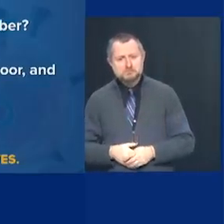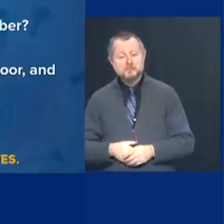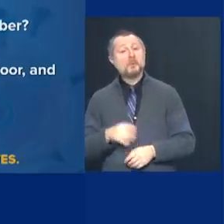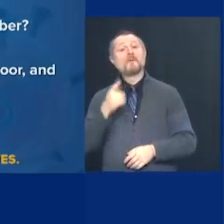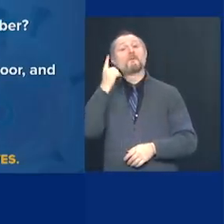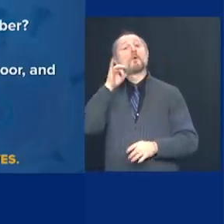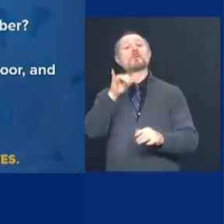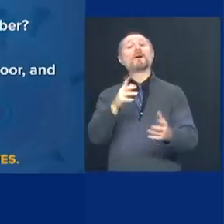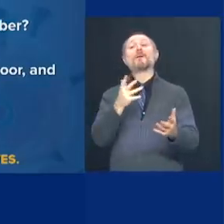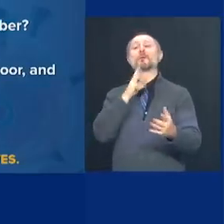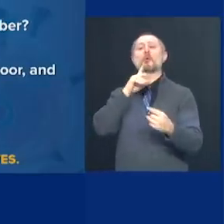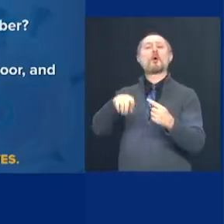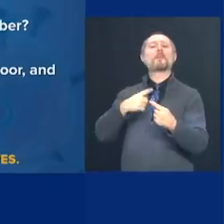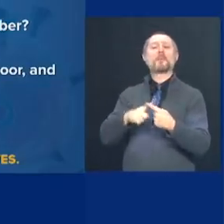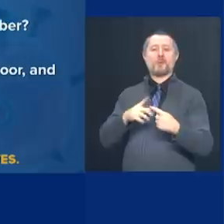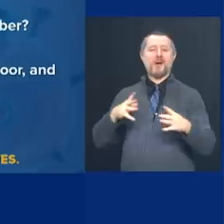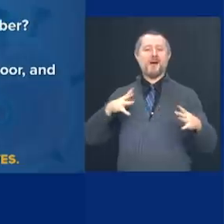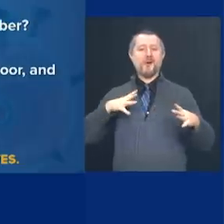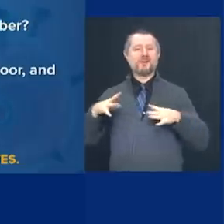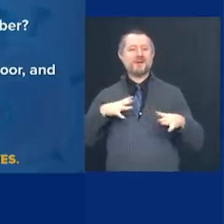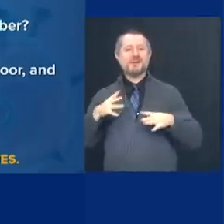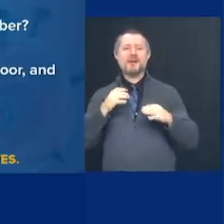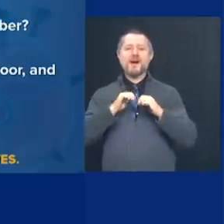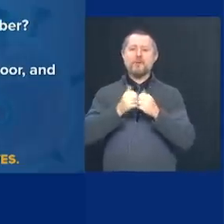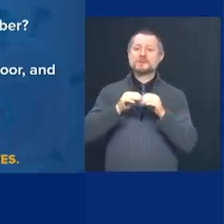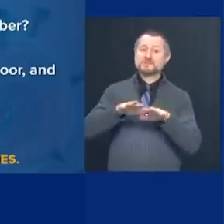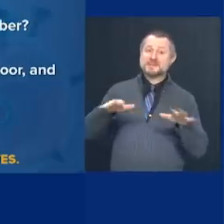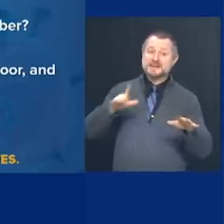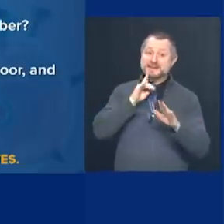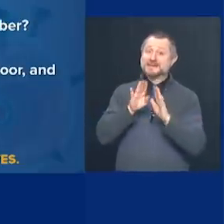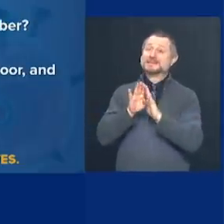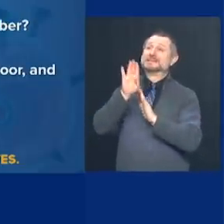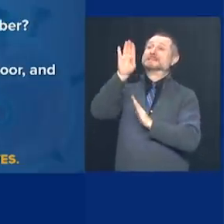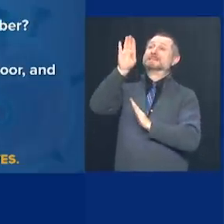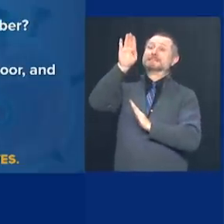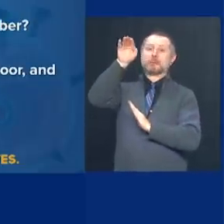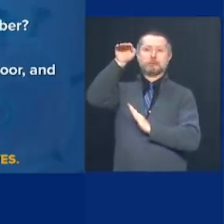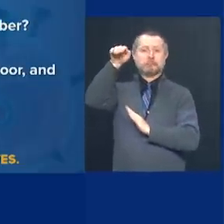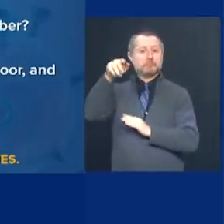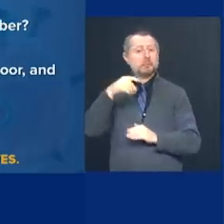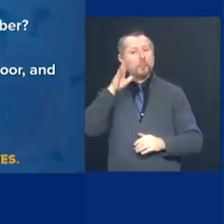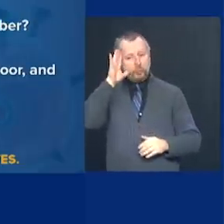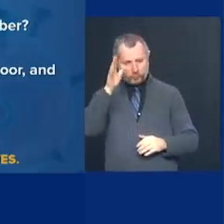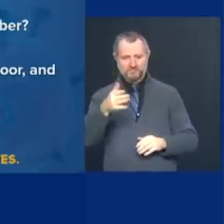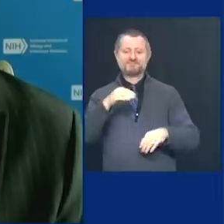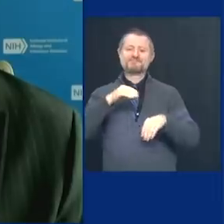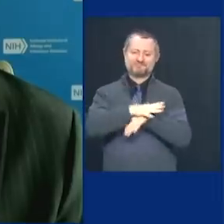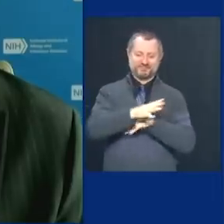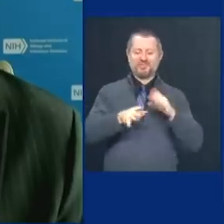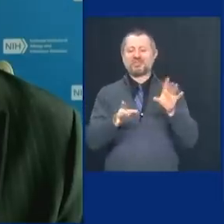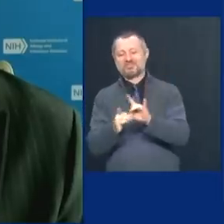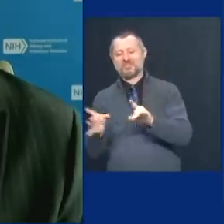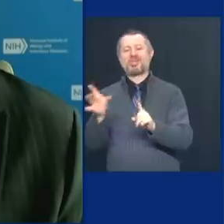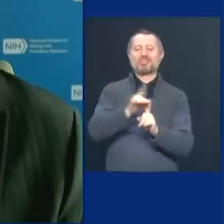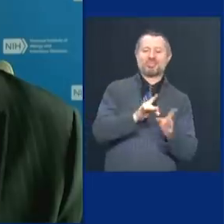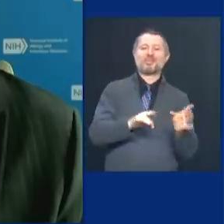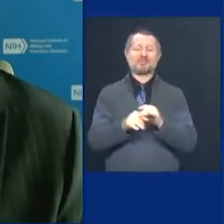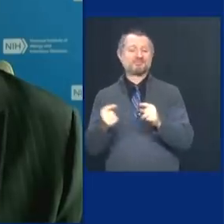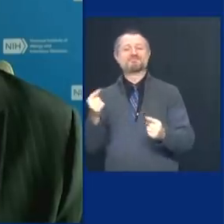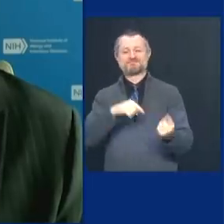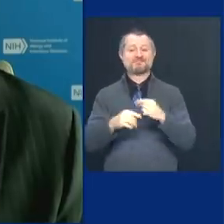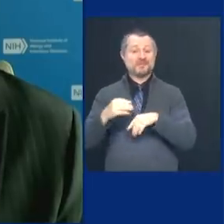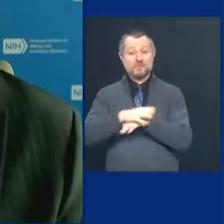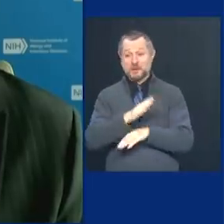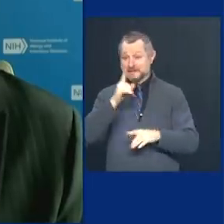of the holiday spread and the peaks, they're going to be superimposed upon each other. So you would expect the full blunt